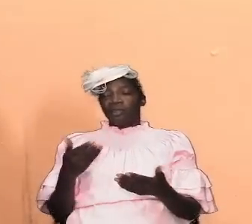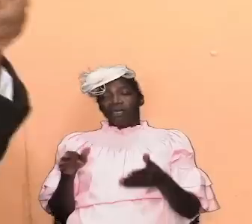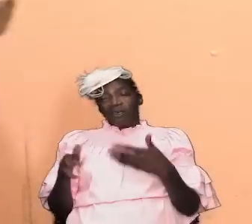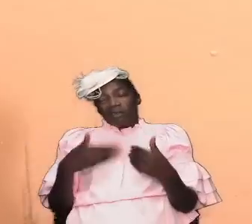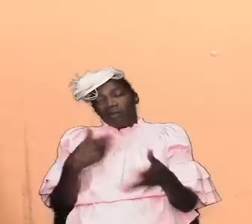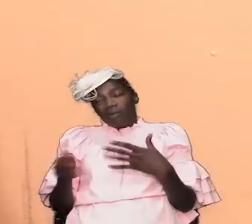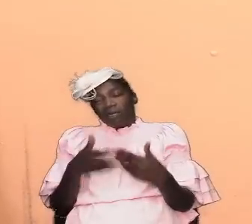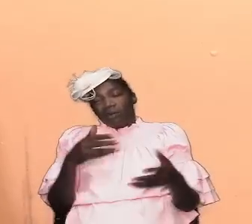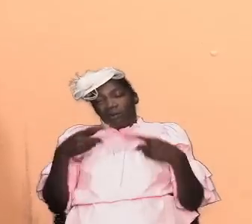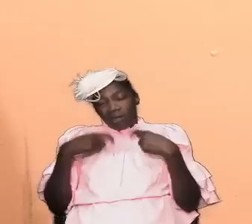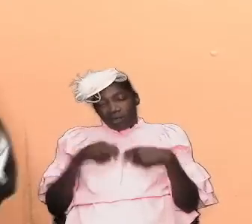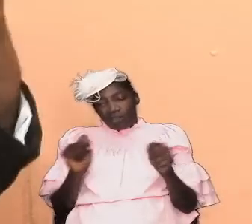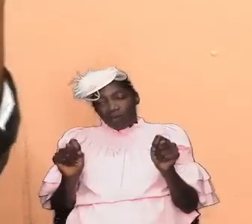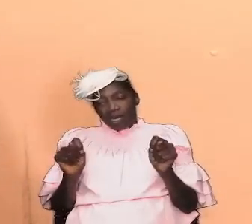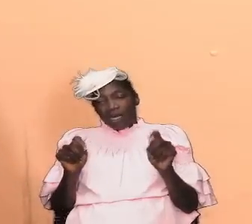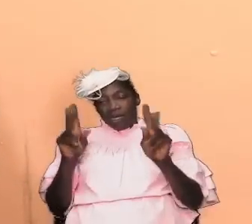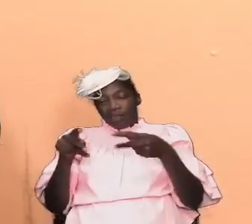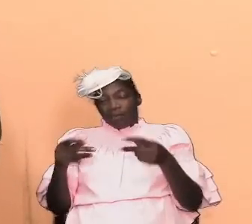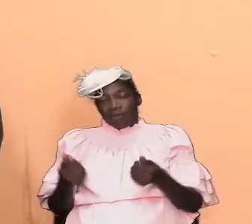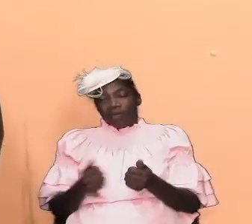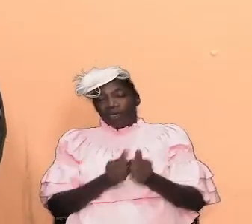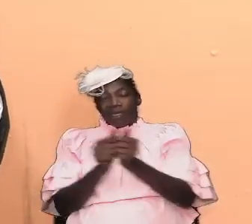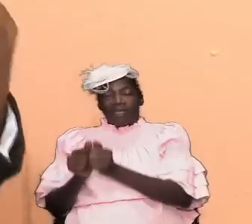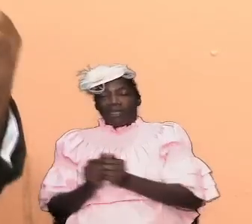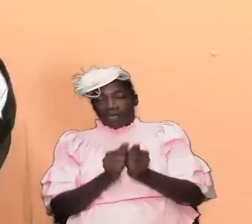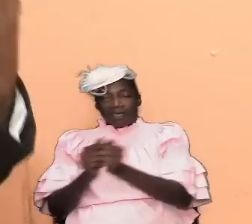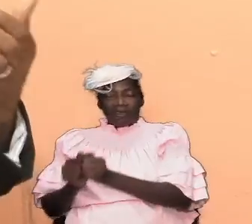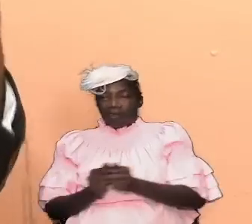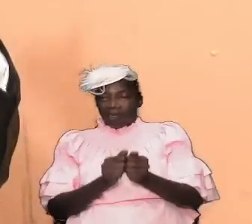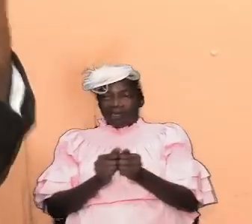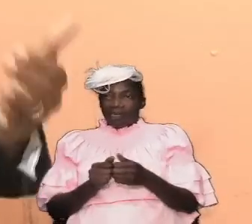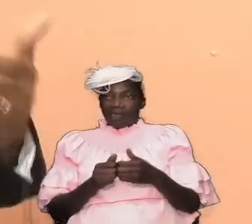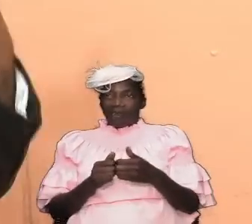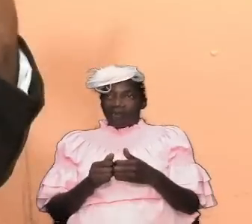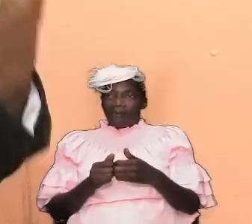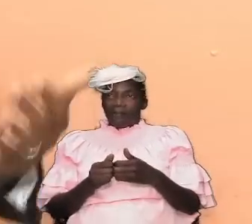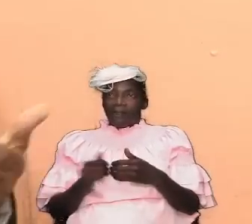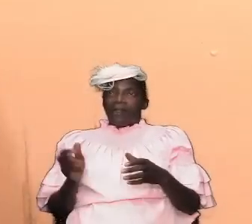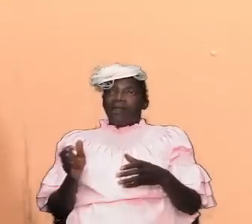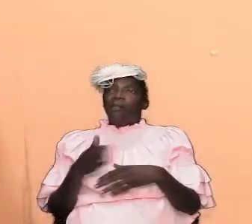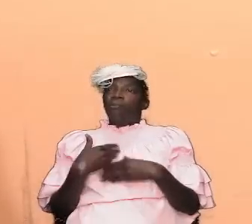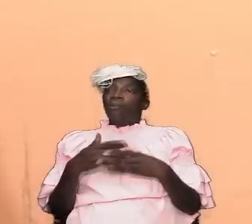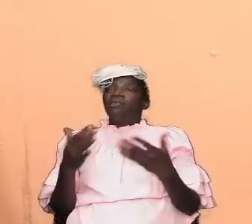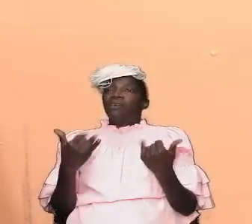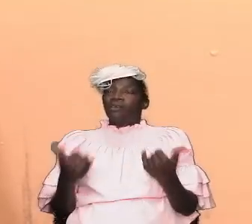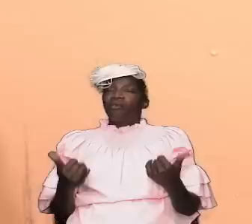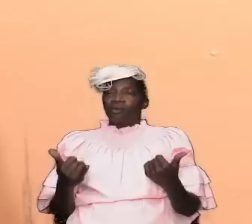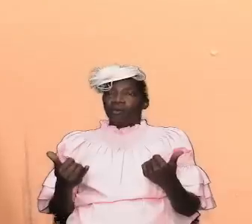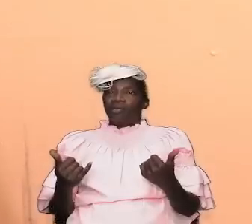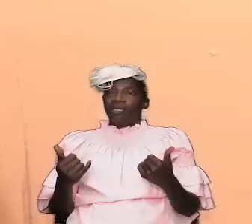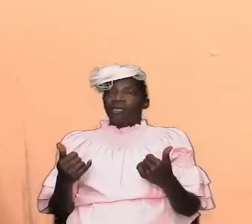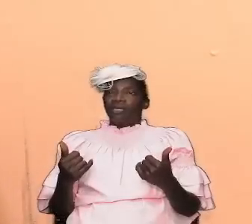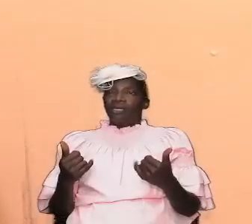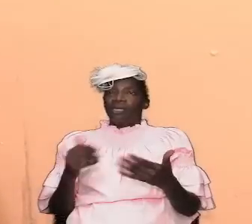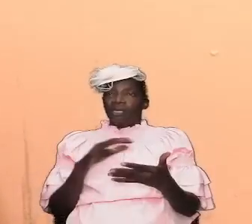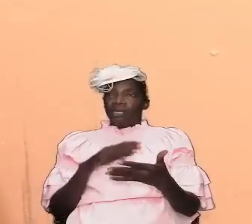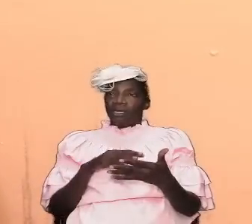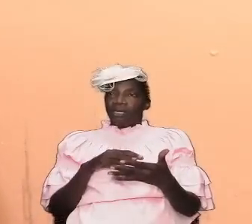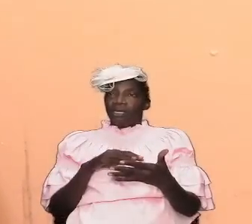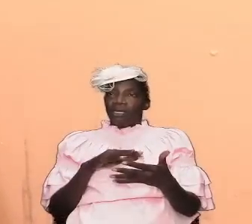to put some things together there are some things that based on how it is structured in scriptures it it leaves